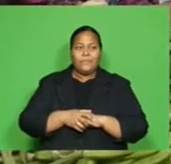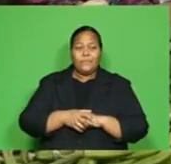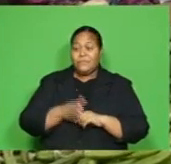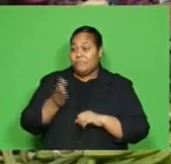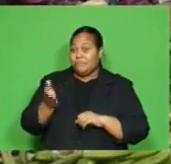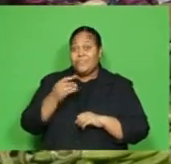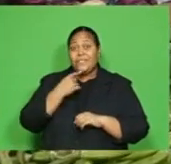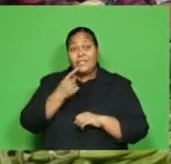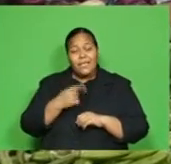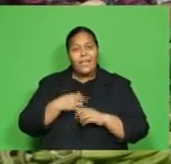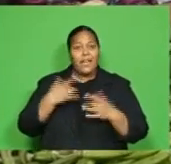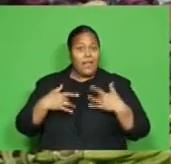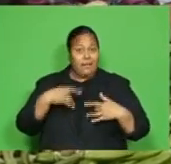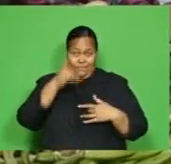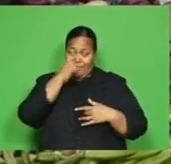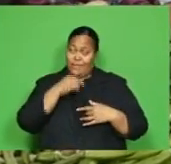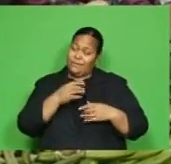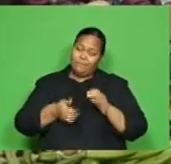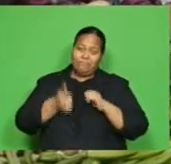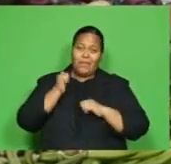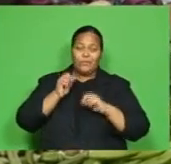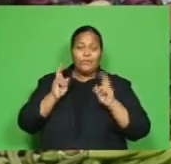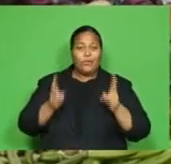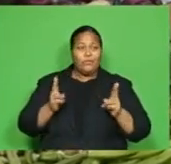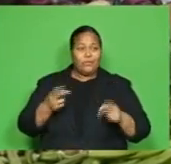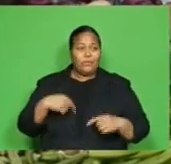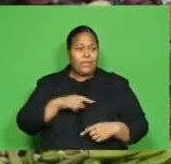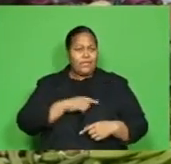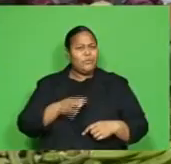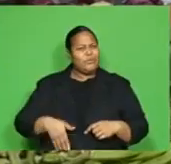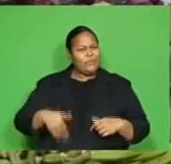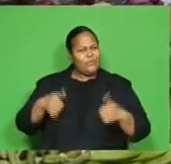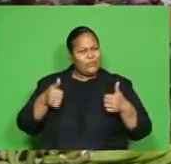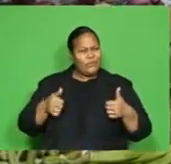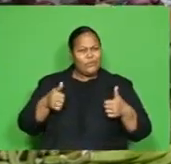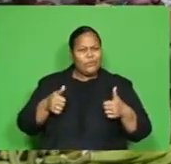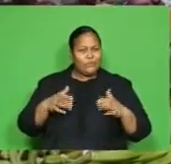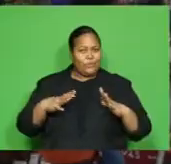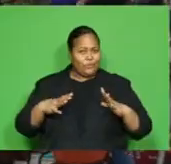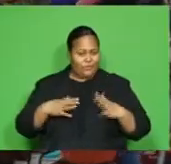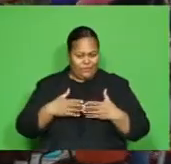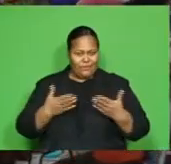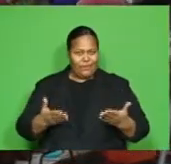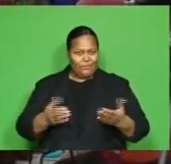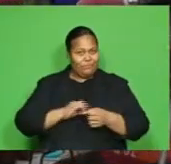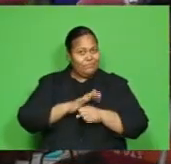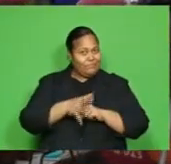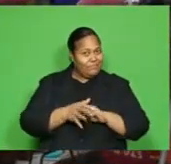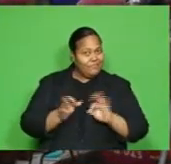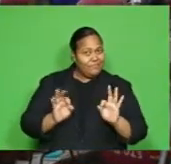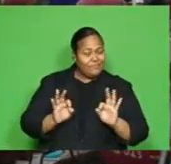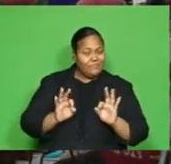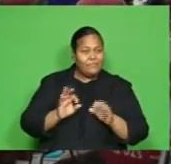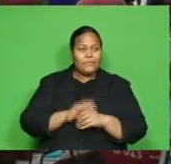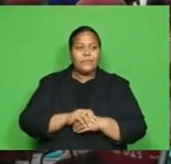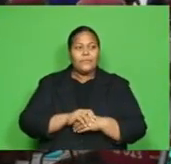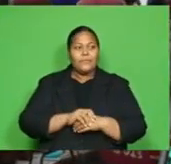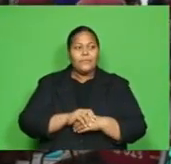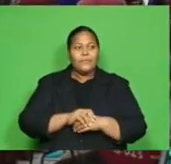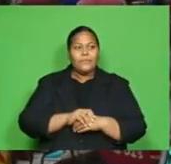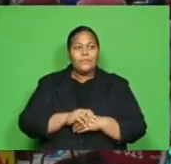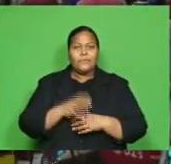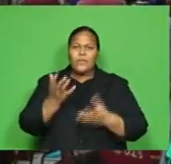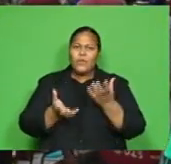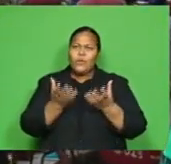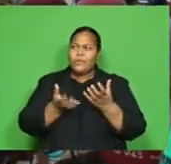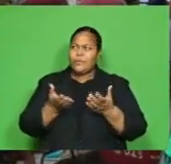for many of them. Well, it feels good for us, like we are free from the COVID now. And like previous, compared to previous months, like